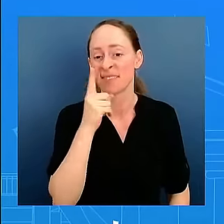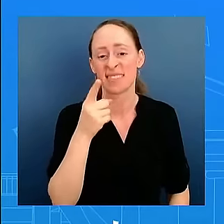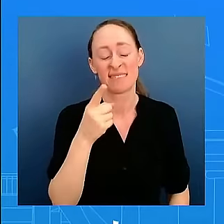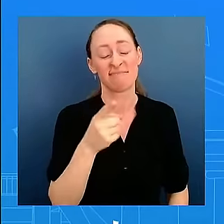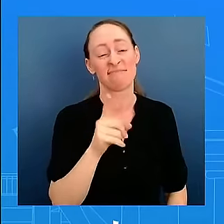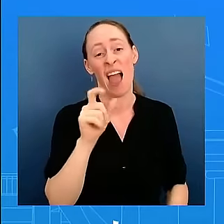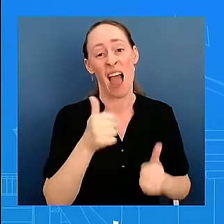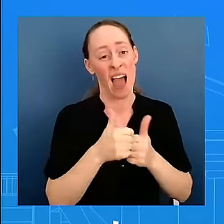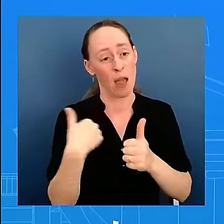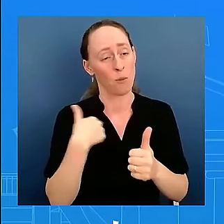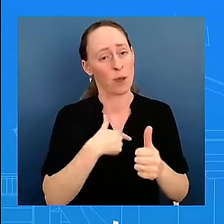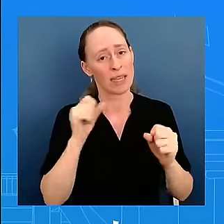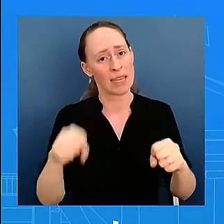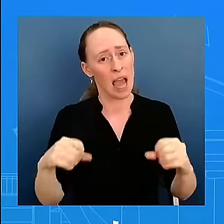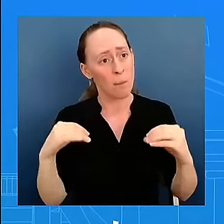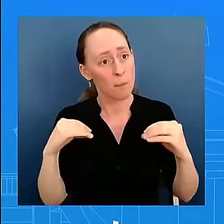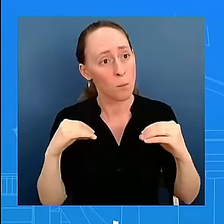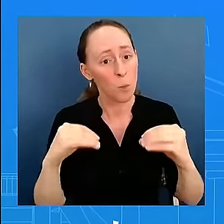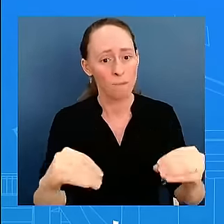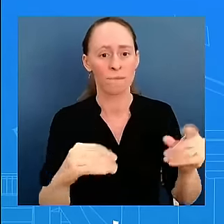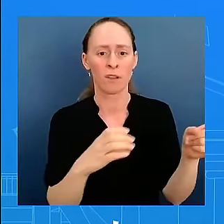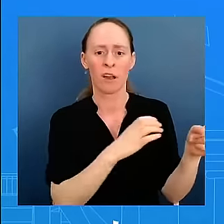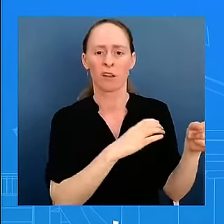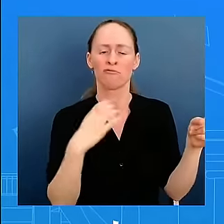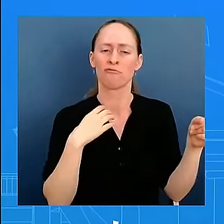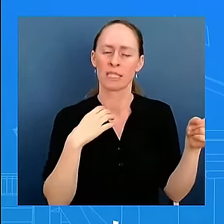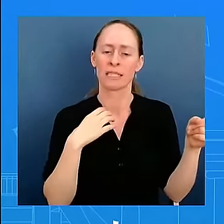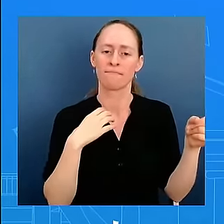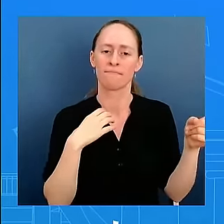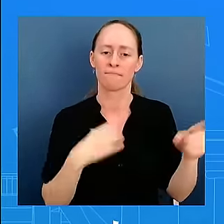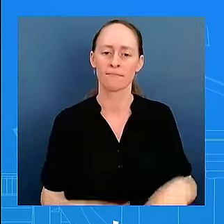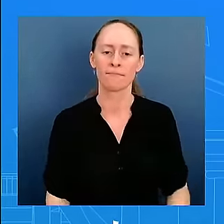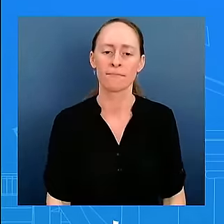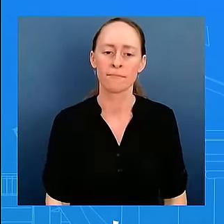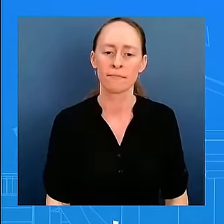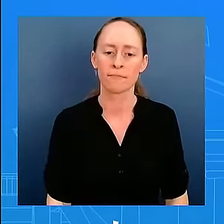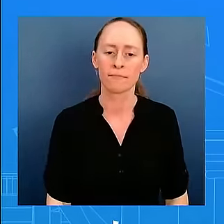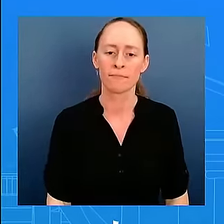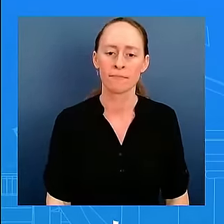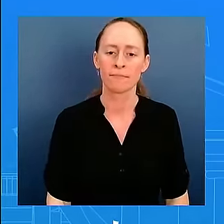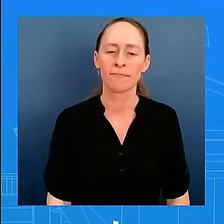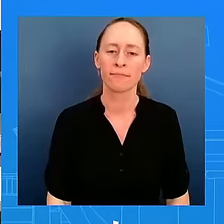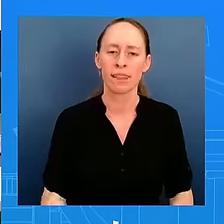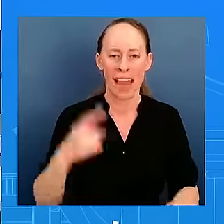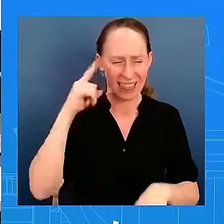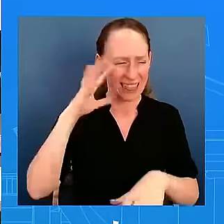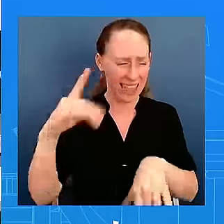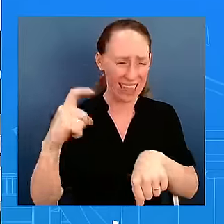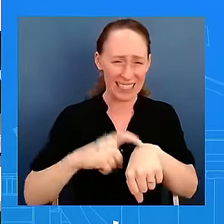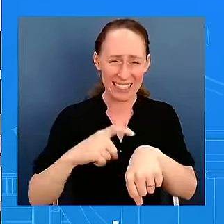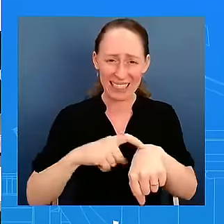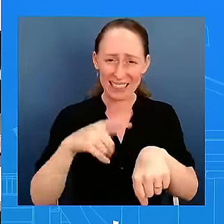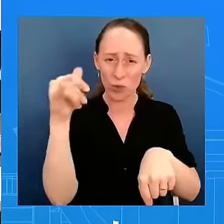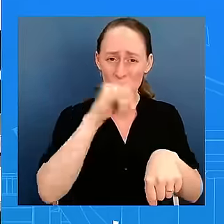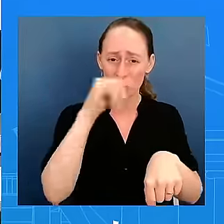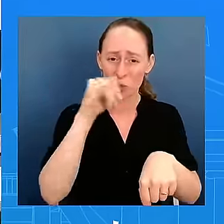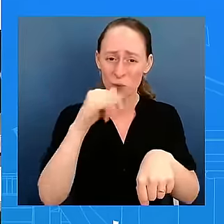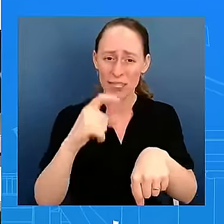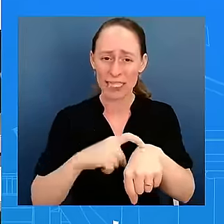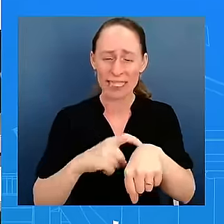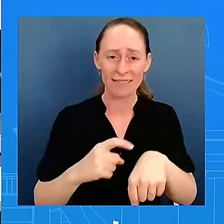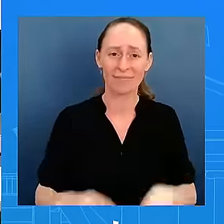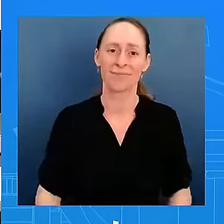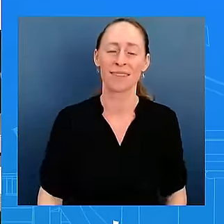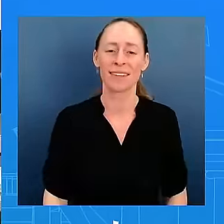done that they need to i know i think i have to write back to get it thanks great two topics the economy first